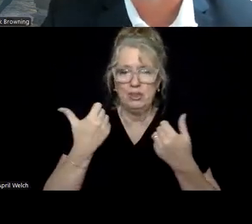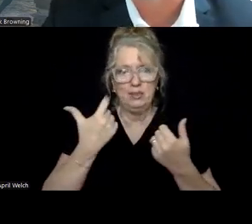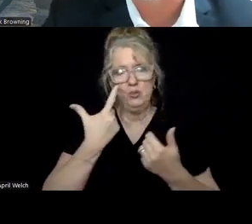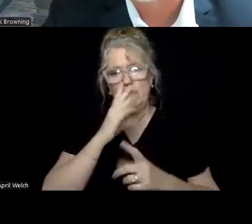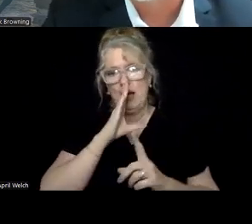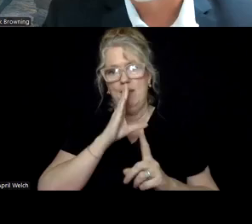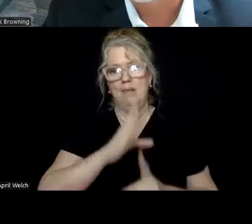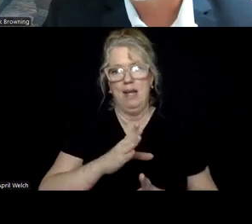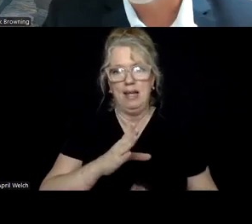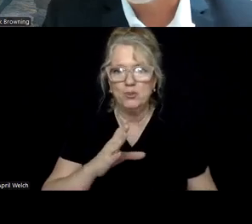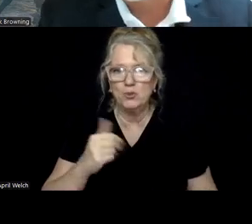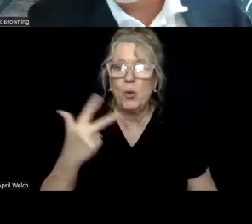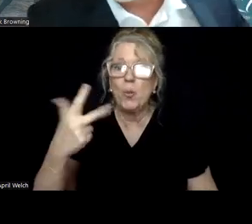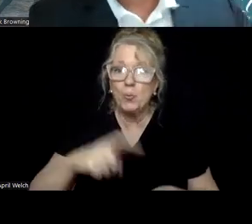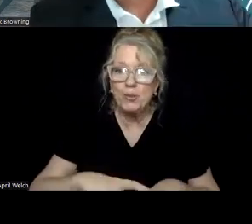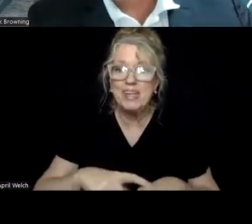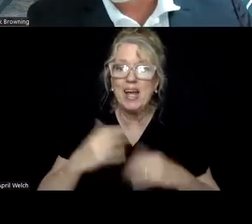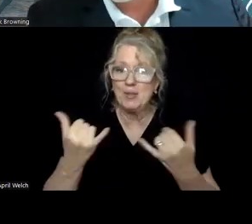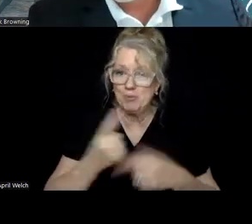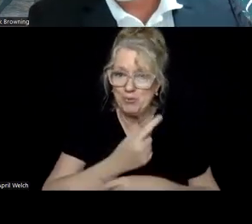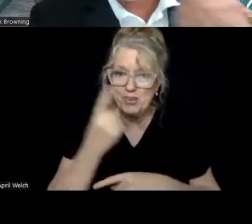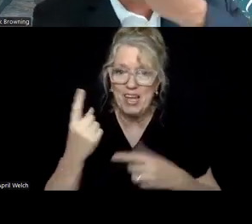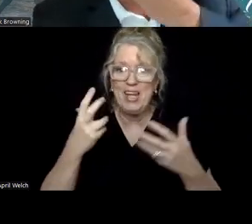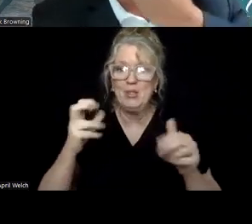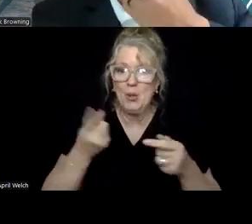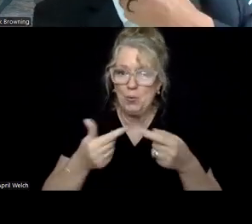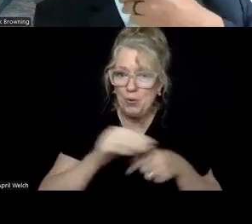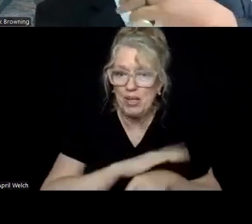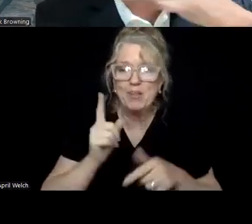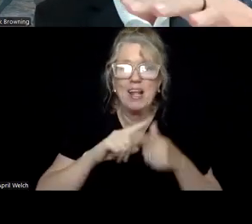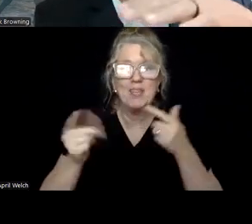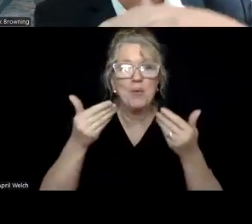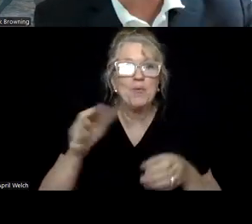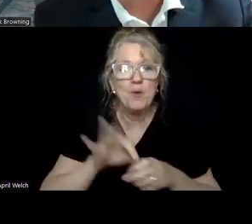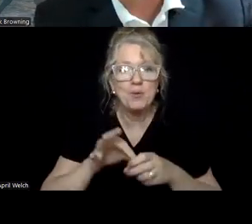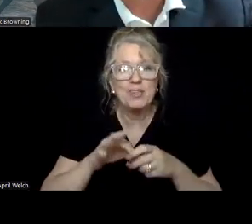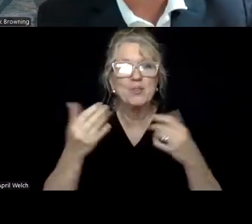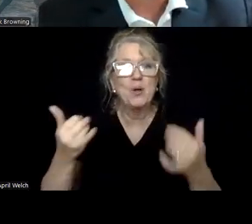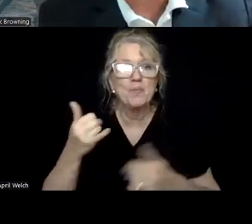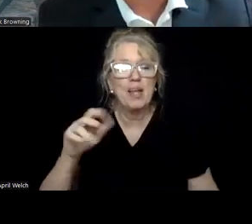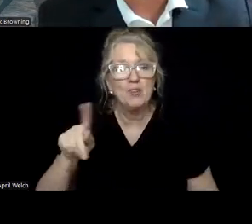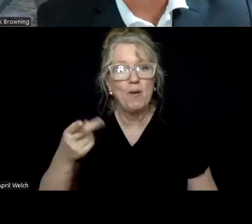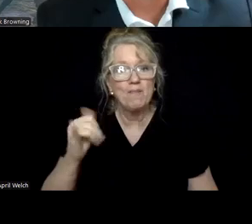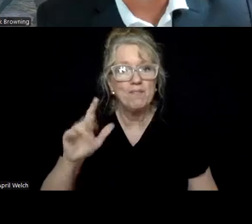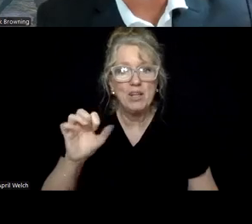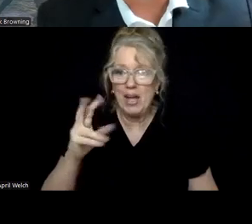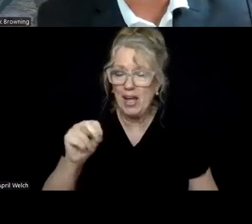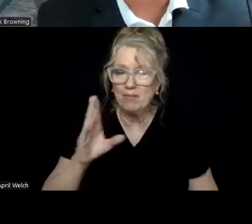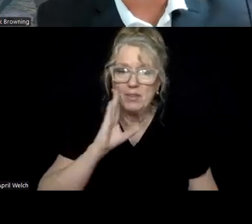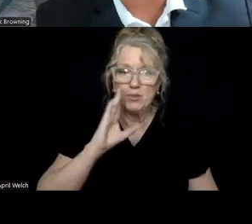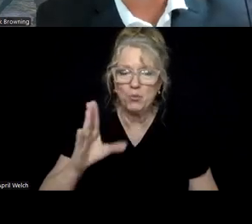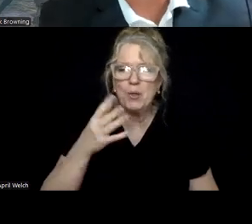answer from the audience. So three times the charm today, we're going to get this covered in our voting. So here's the question. Phil Evans, who's going to be presenting in